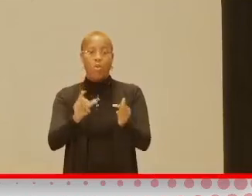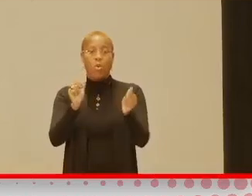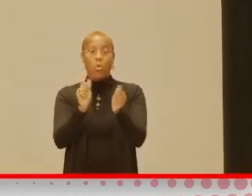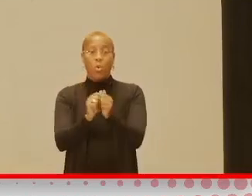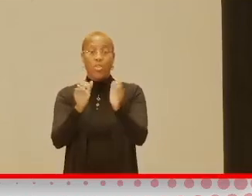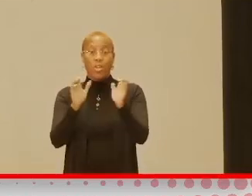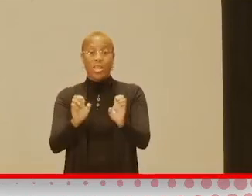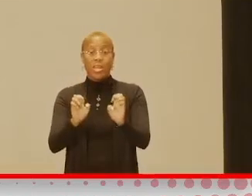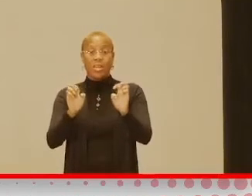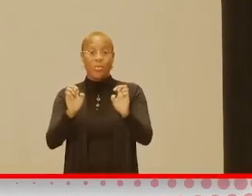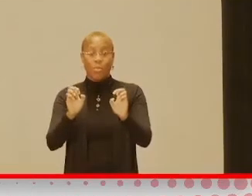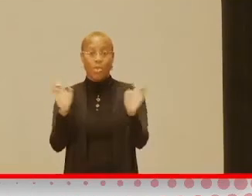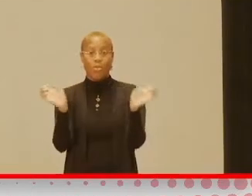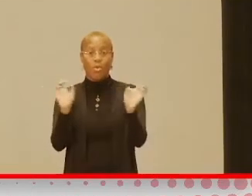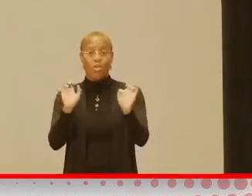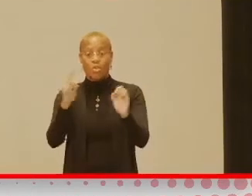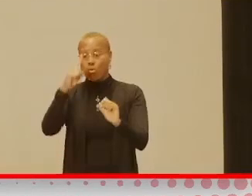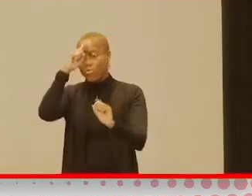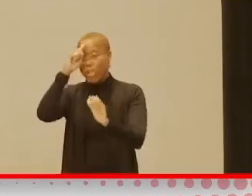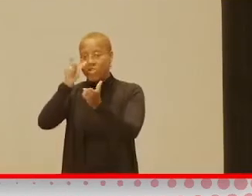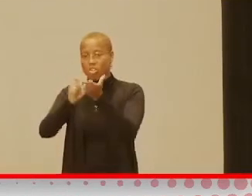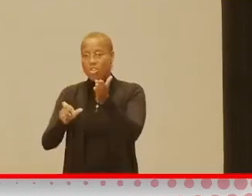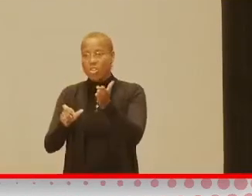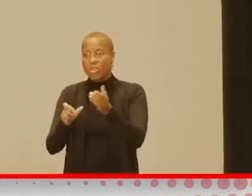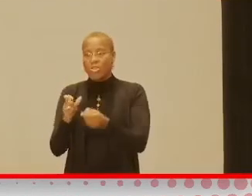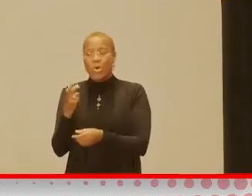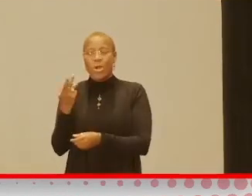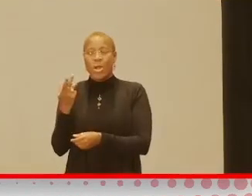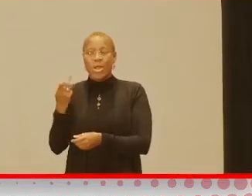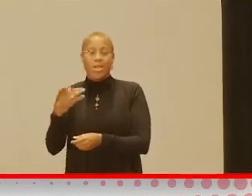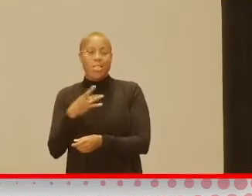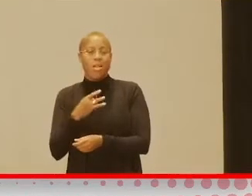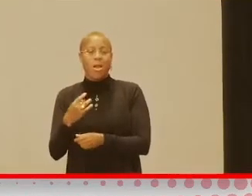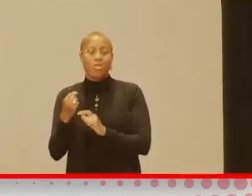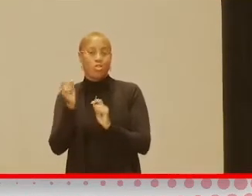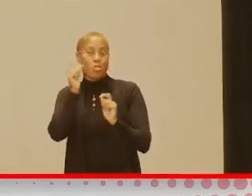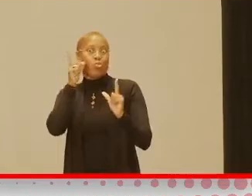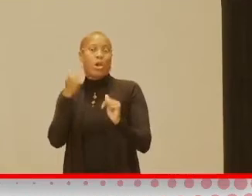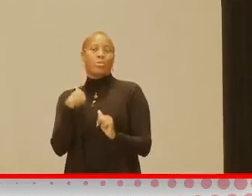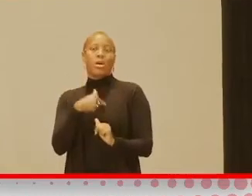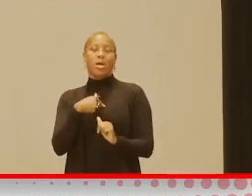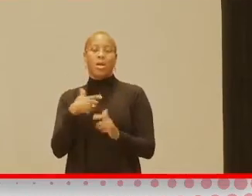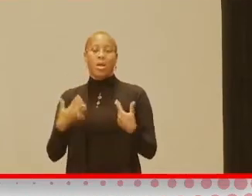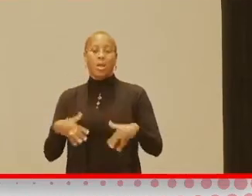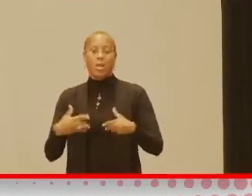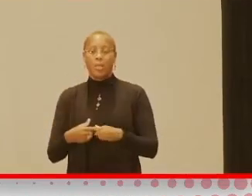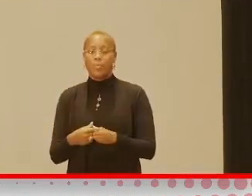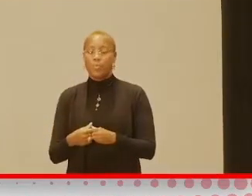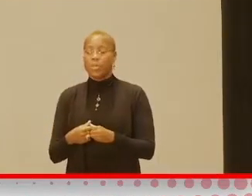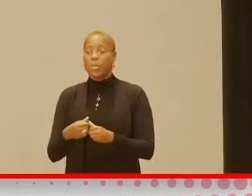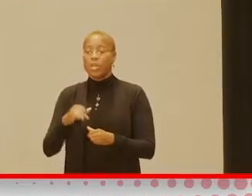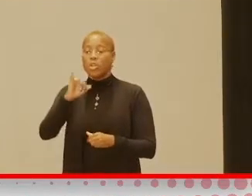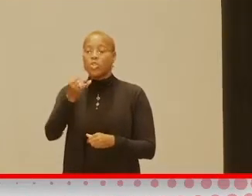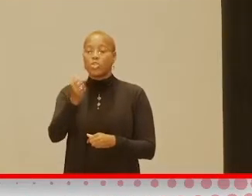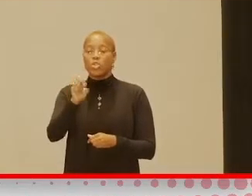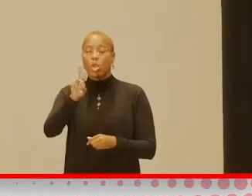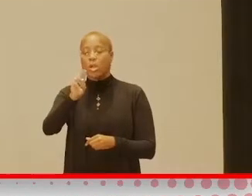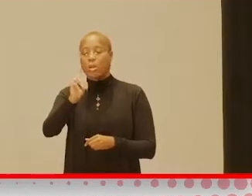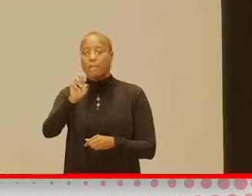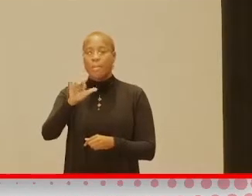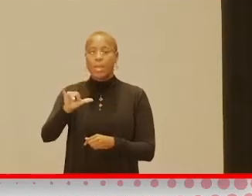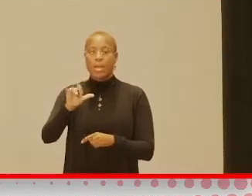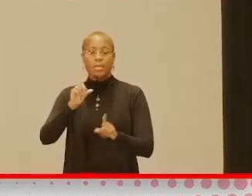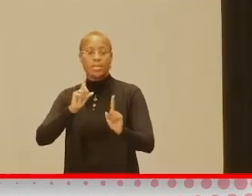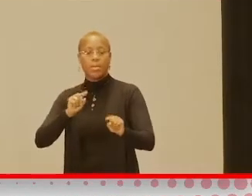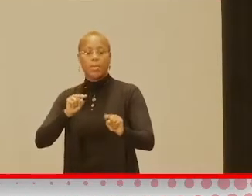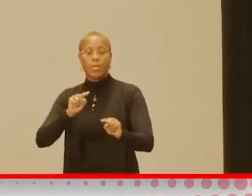brain surgery. So he likes to keep us on our toes. Jeremy's been actually attending the Family Cafe with us since 2008.